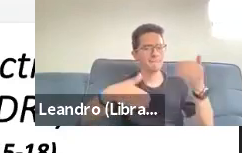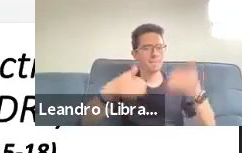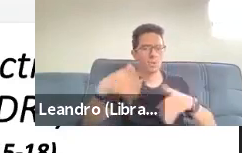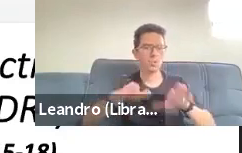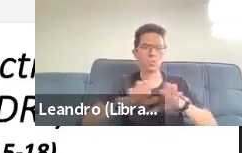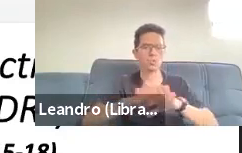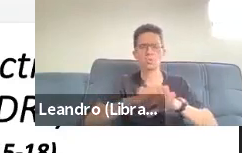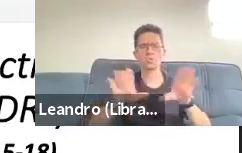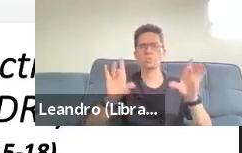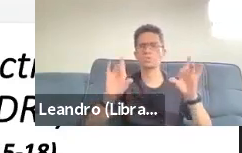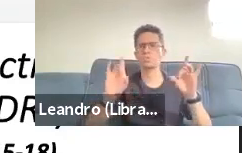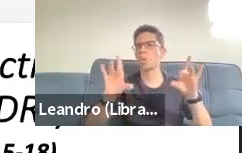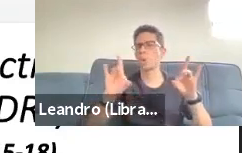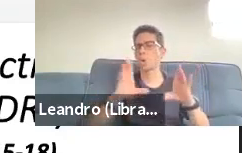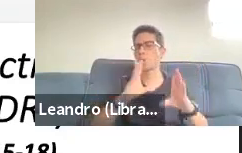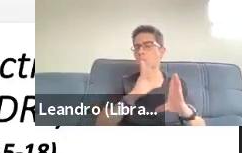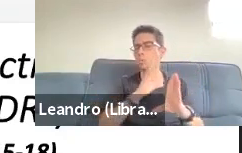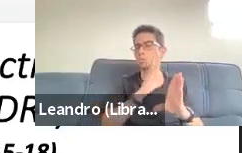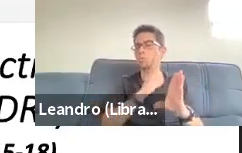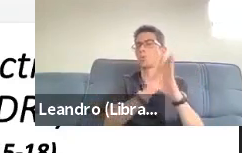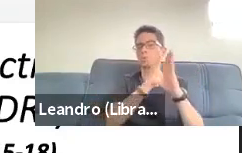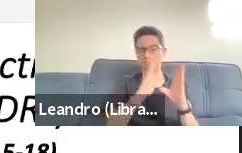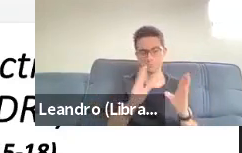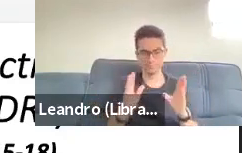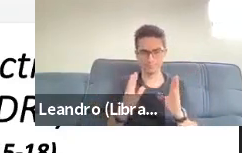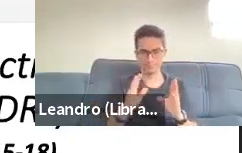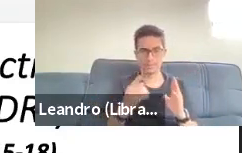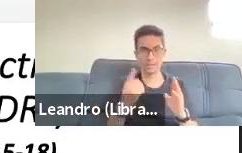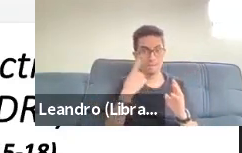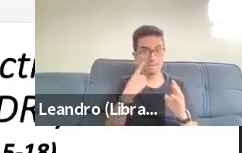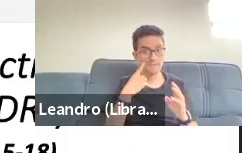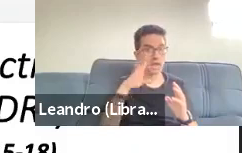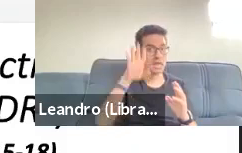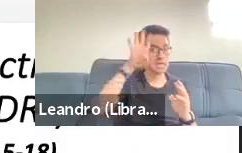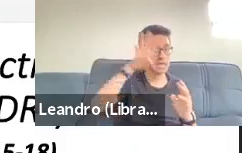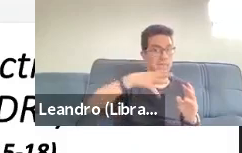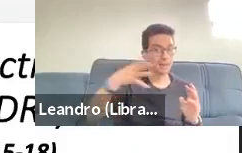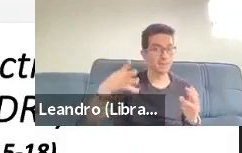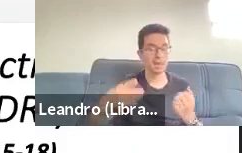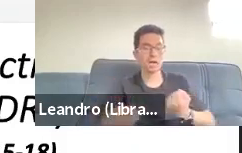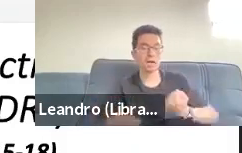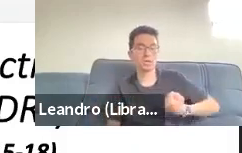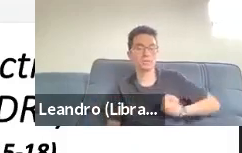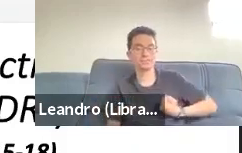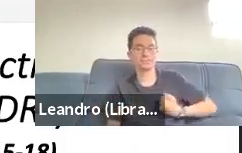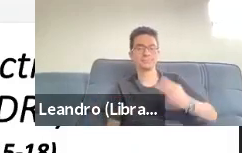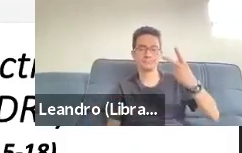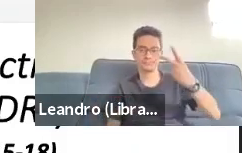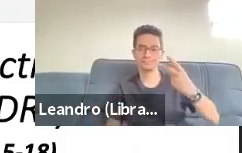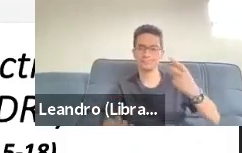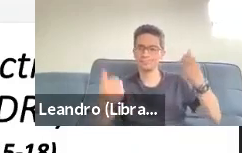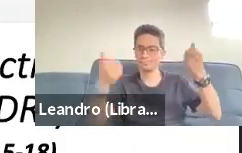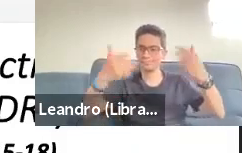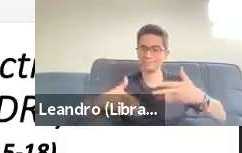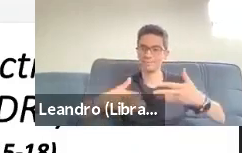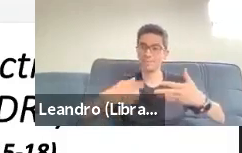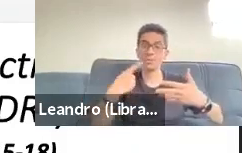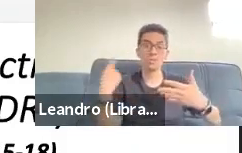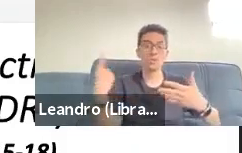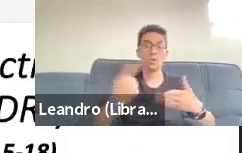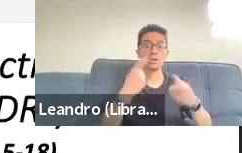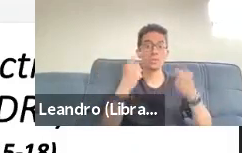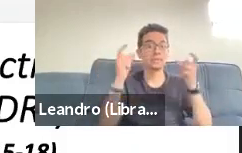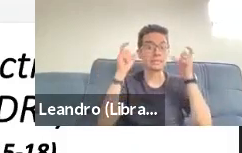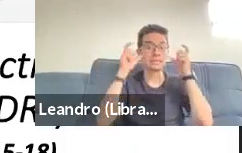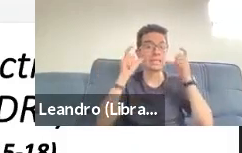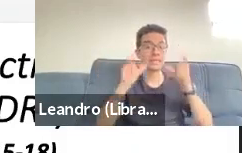to just showed you those frequencies. So what was interesting to us is that what our team really expect to see